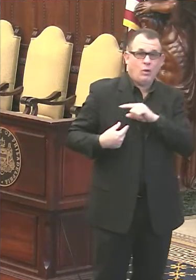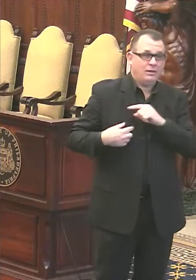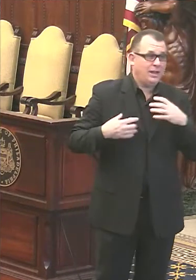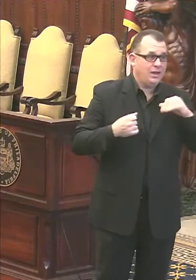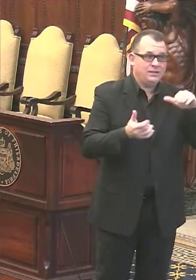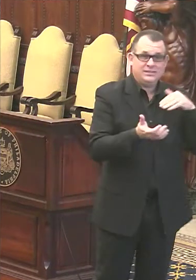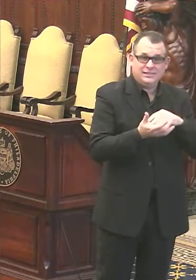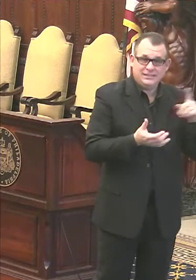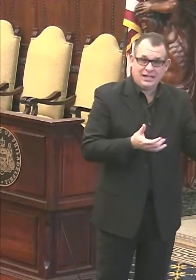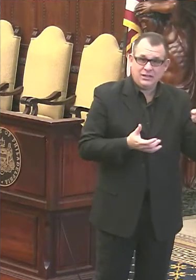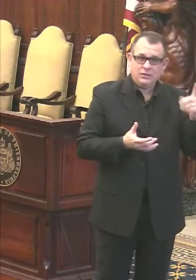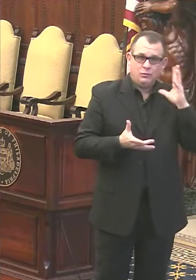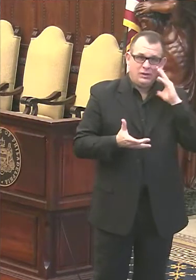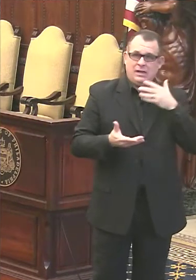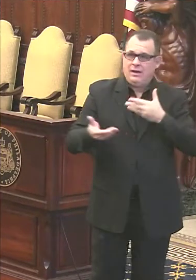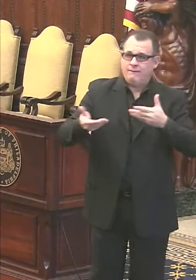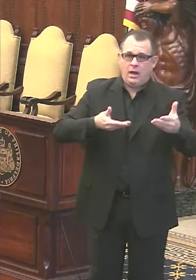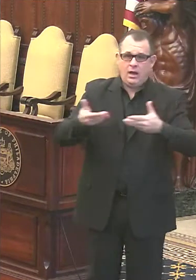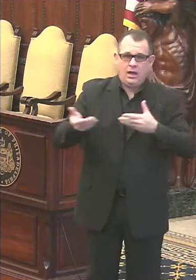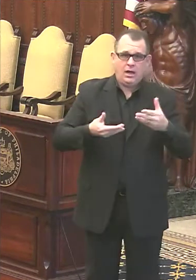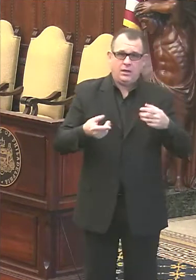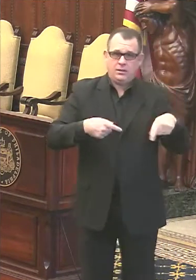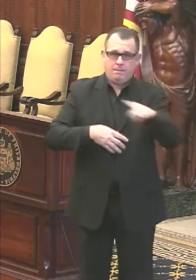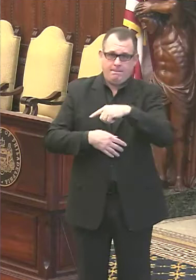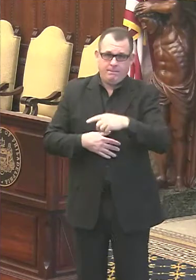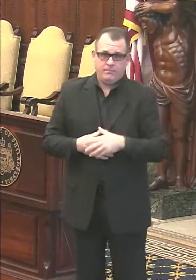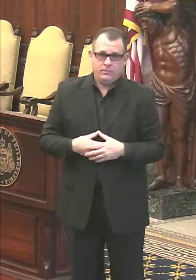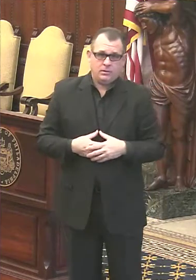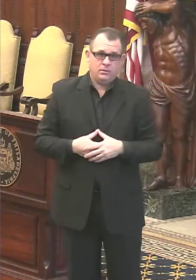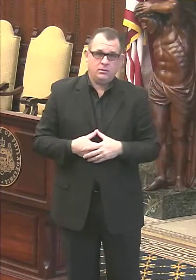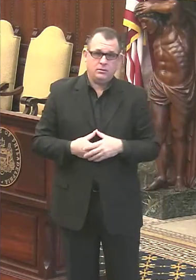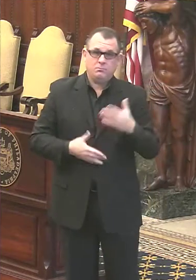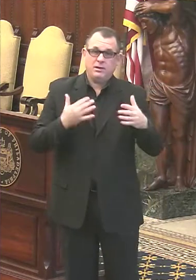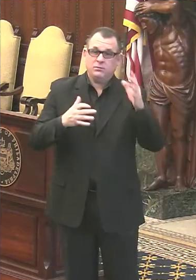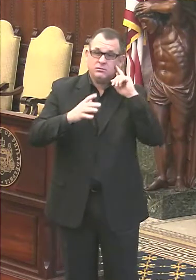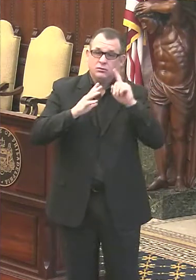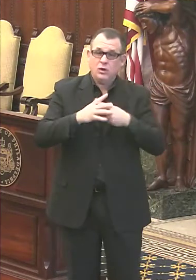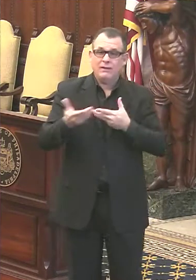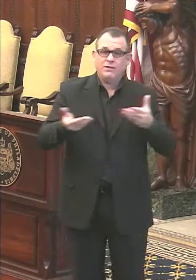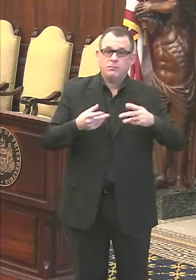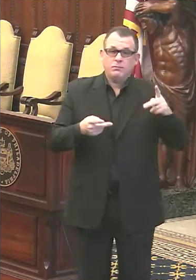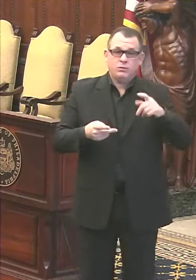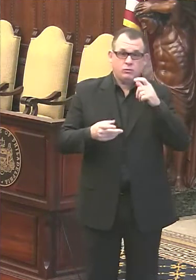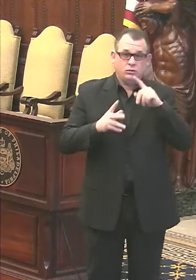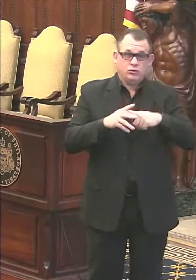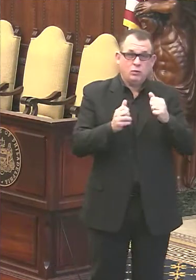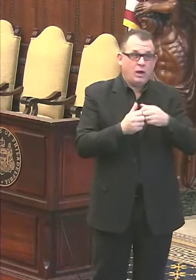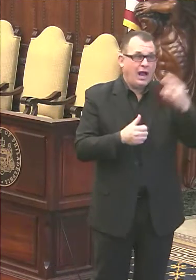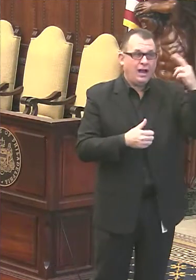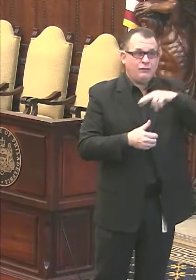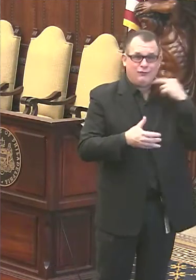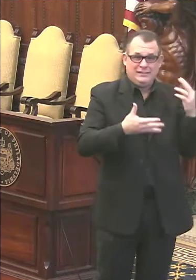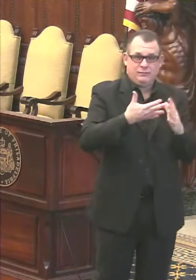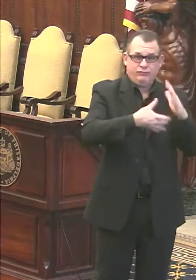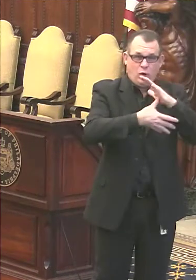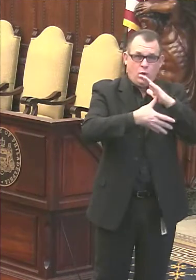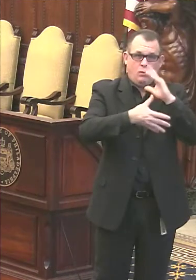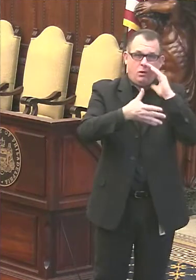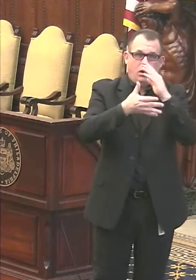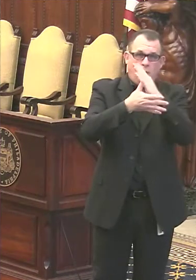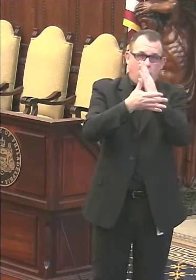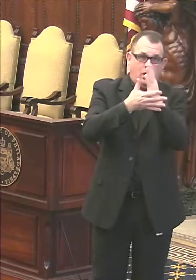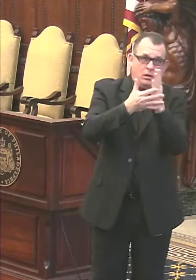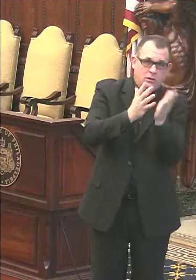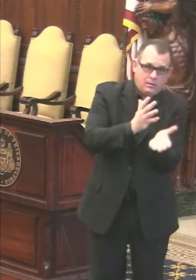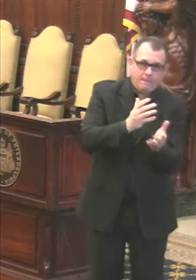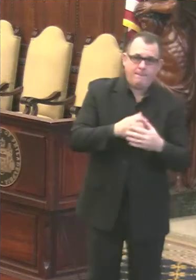and within that group, they may start inviting people who are the highest risk among them, and start with the highest risk and work their way down. It's going to take many weeks for these people